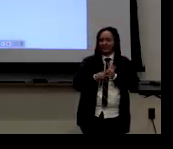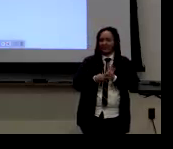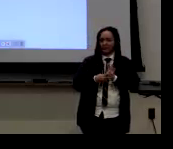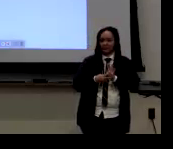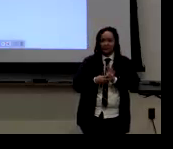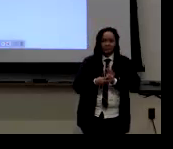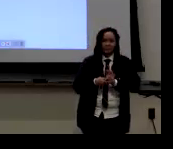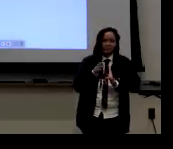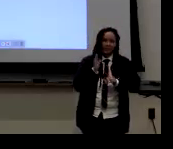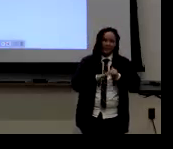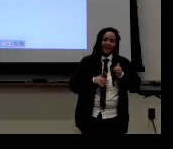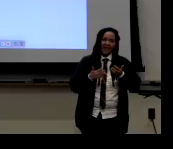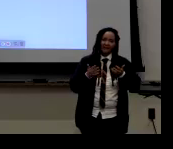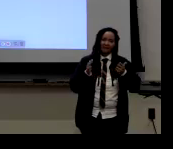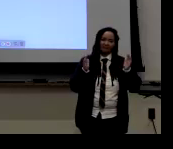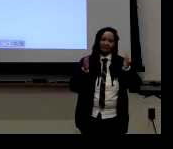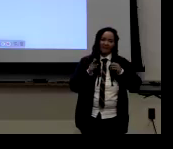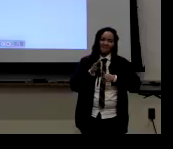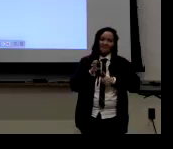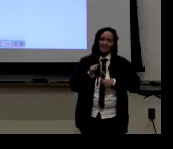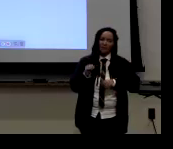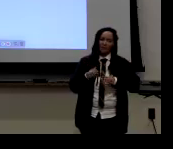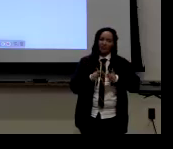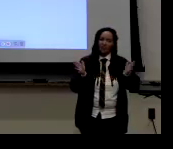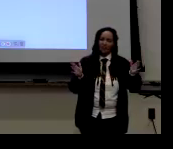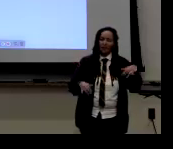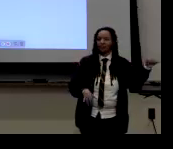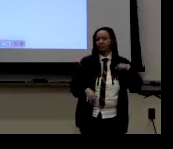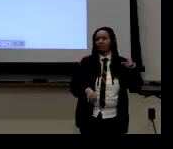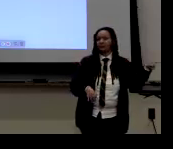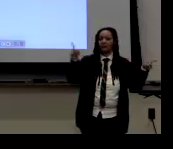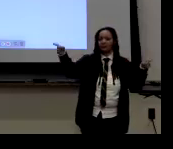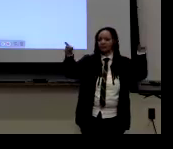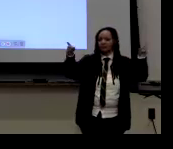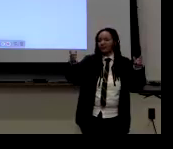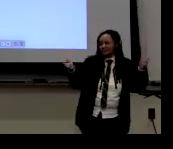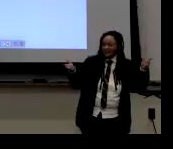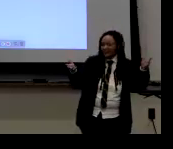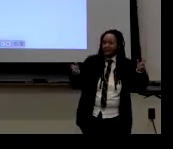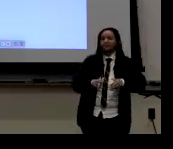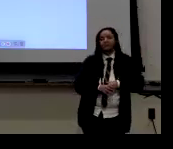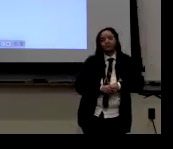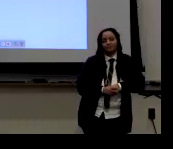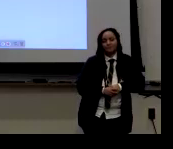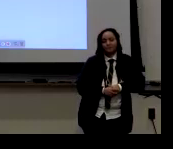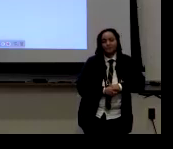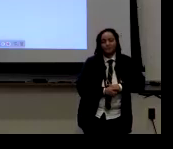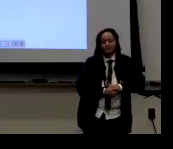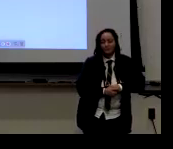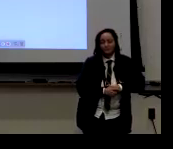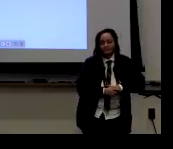and that's safe, you know, to provide, you know, definition and meaning. But sometimes stuff can be too general.